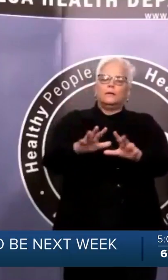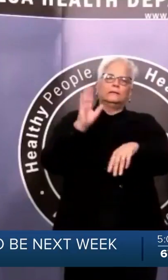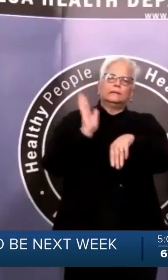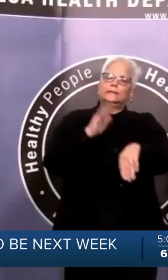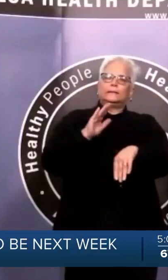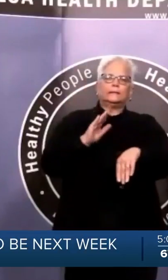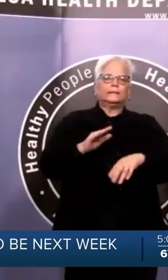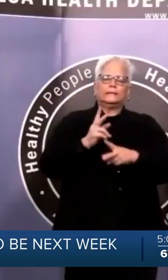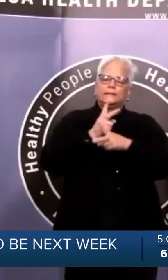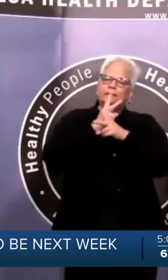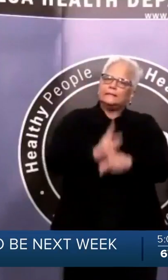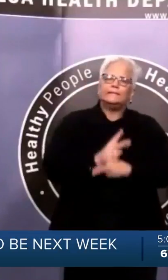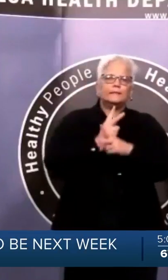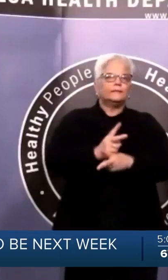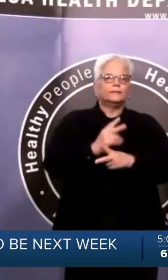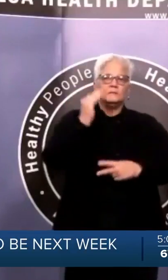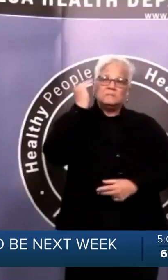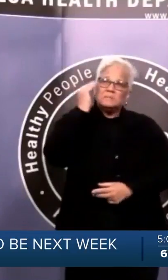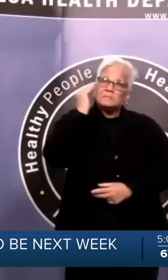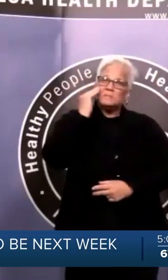until that federal funding comes in.